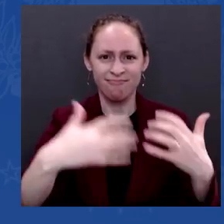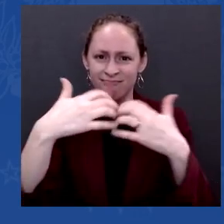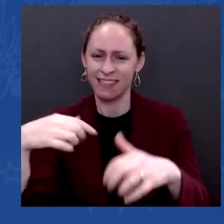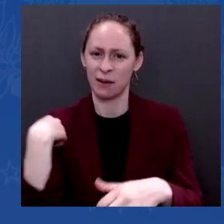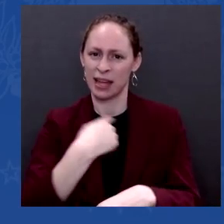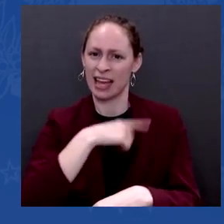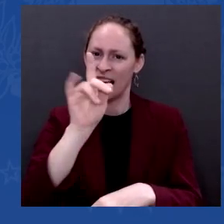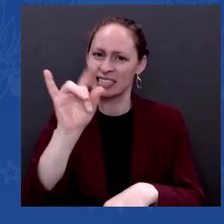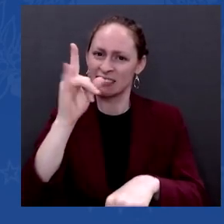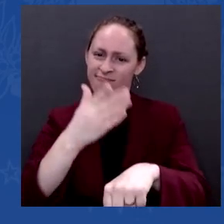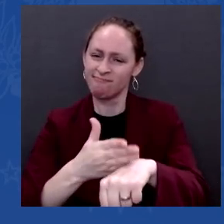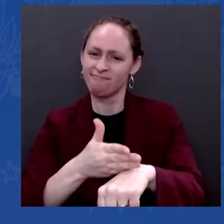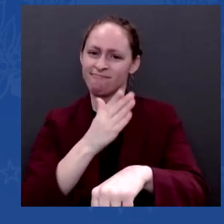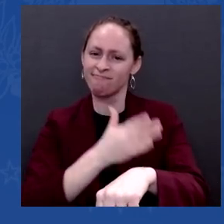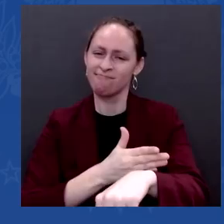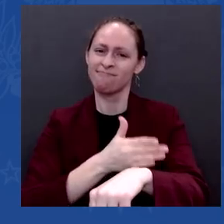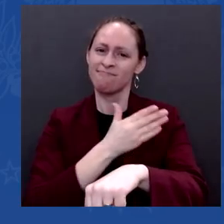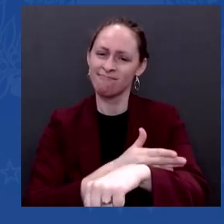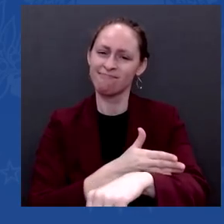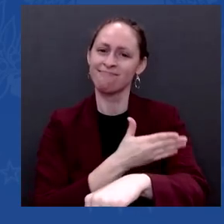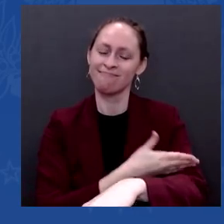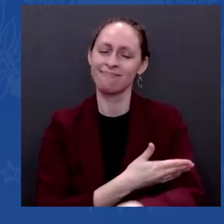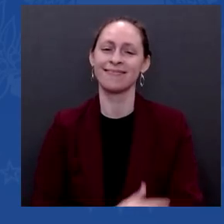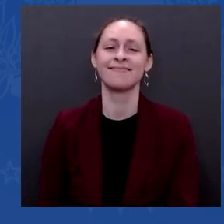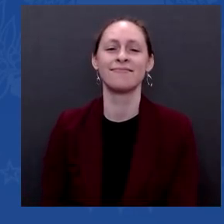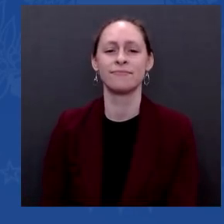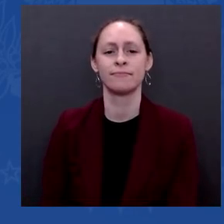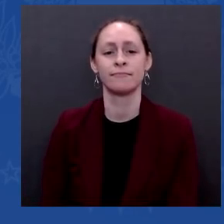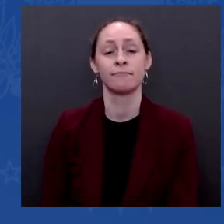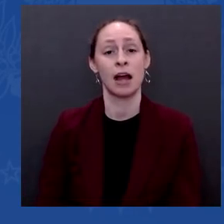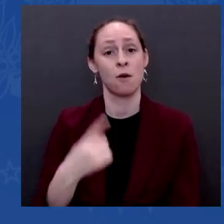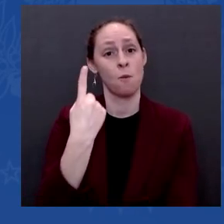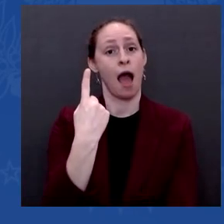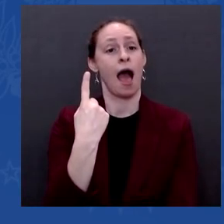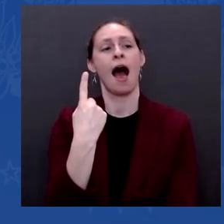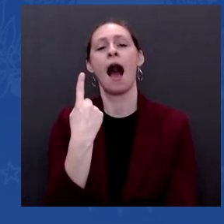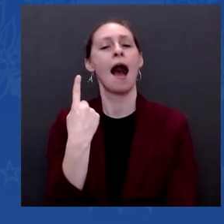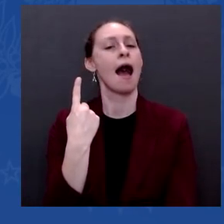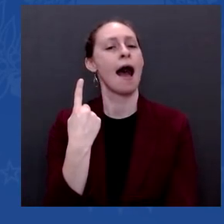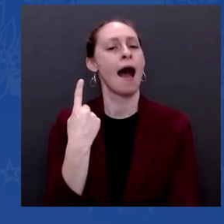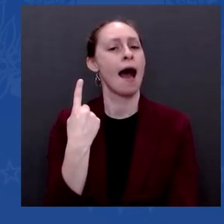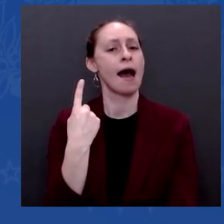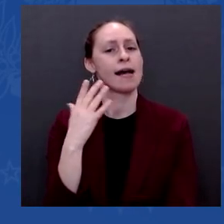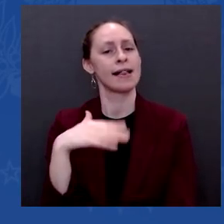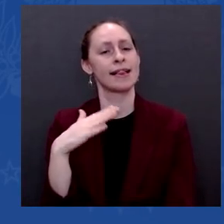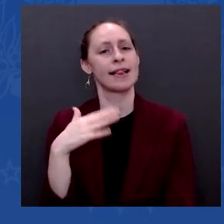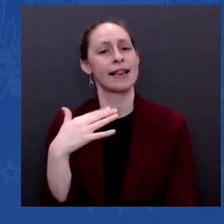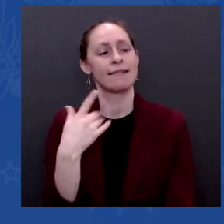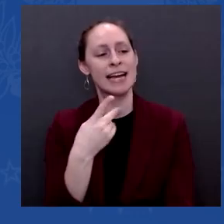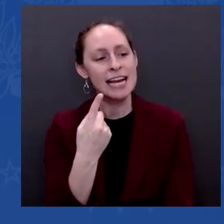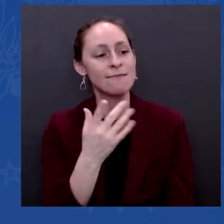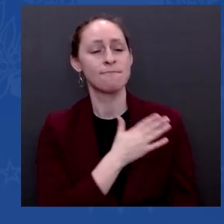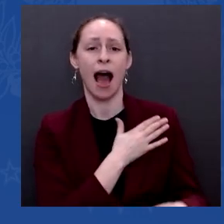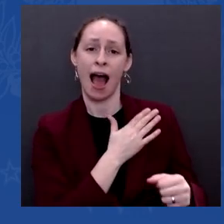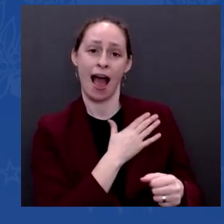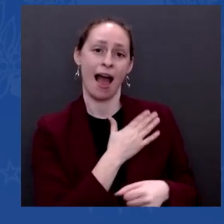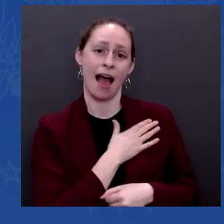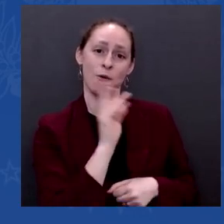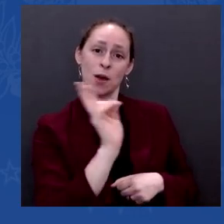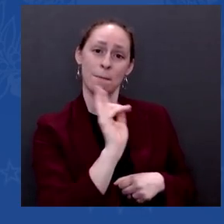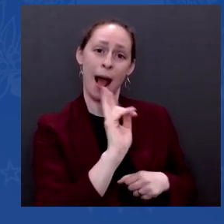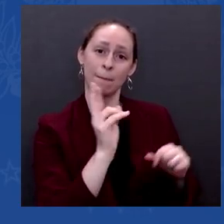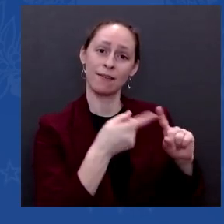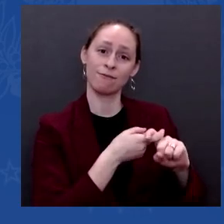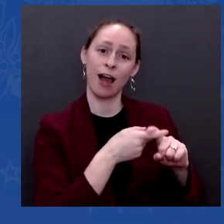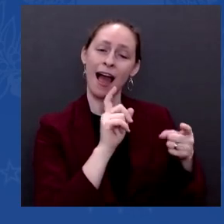is get my Republican friends to get in the game of making things better in this country. For example, I was reading the other day, and I